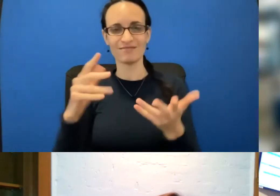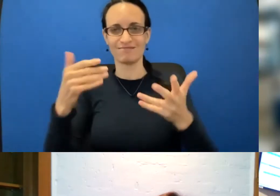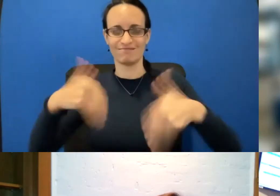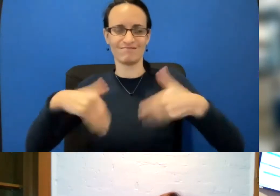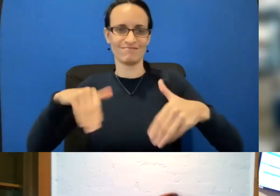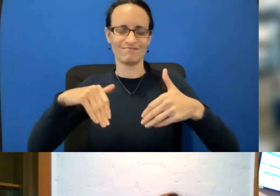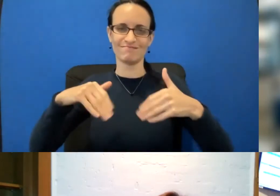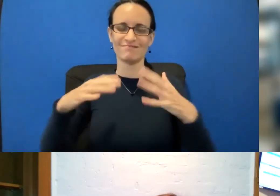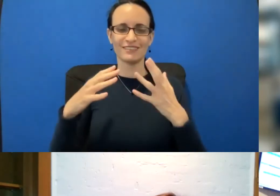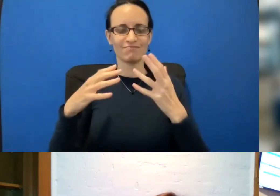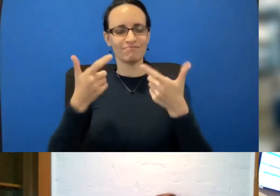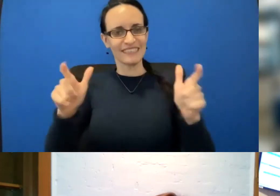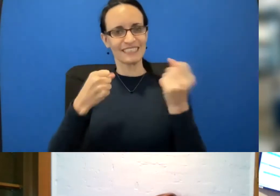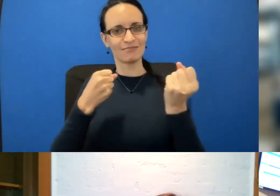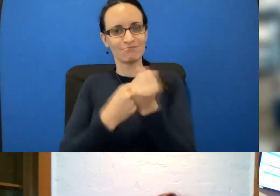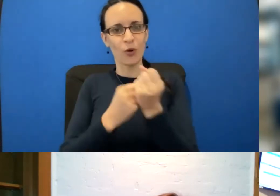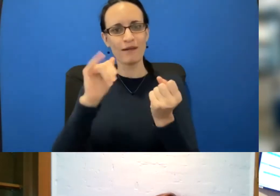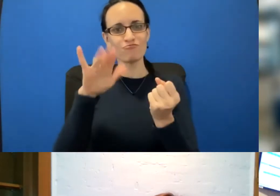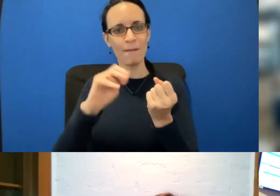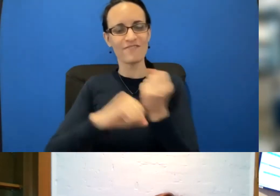supporter of the Brehm Foundation. So thank you.